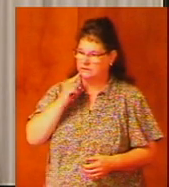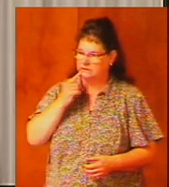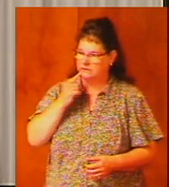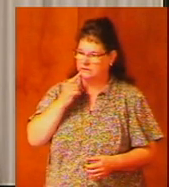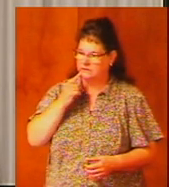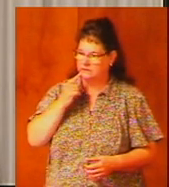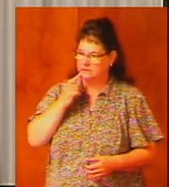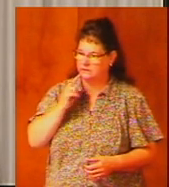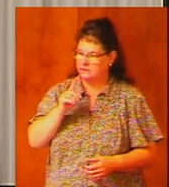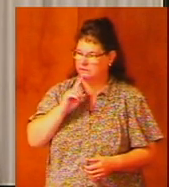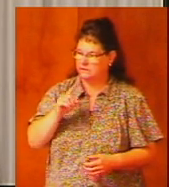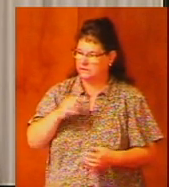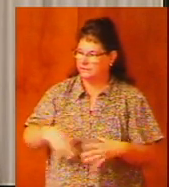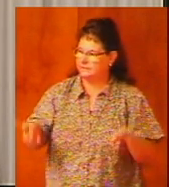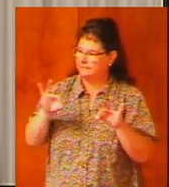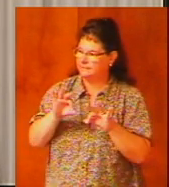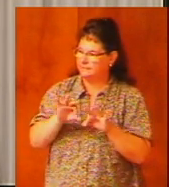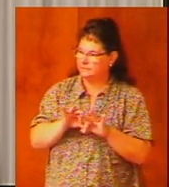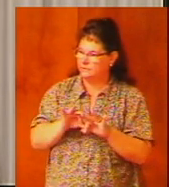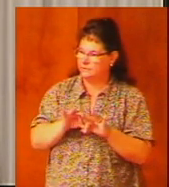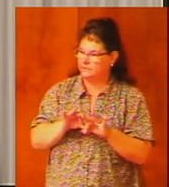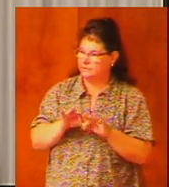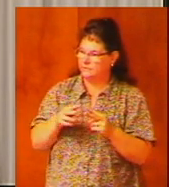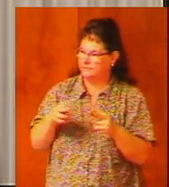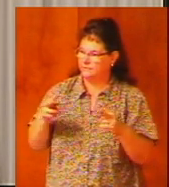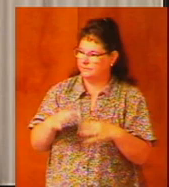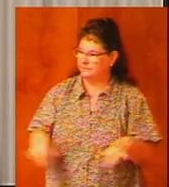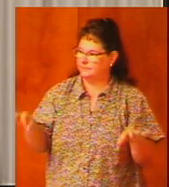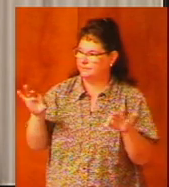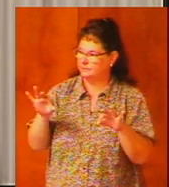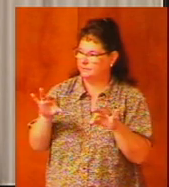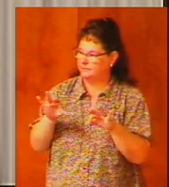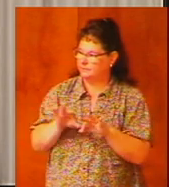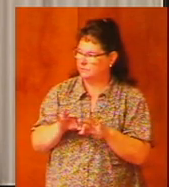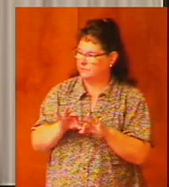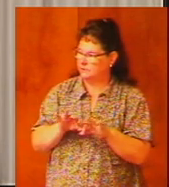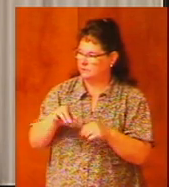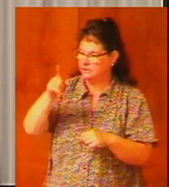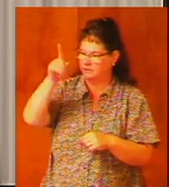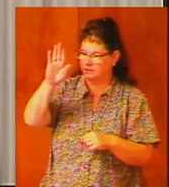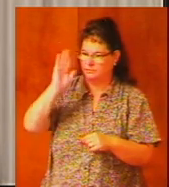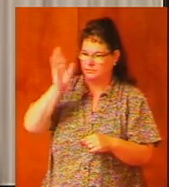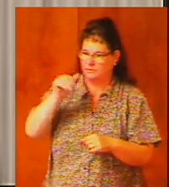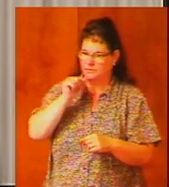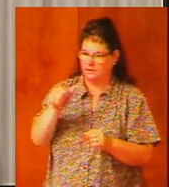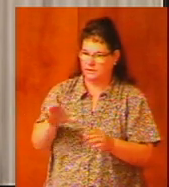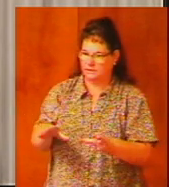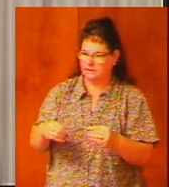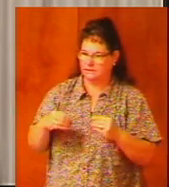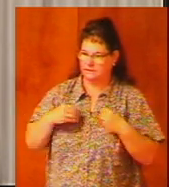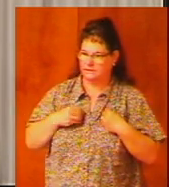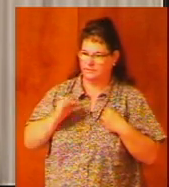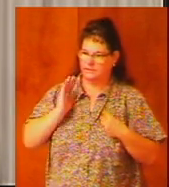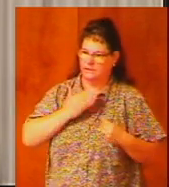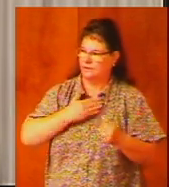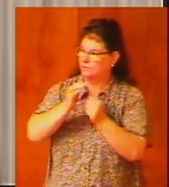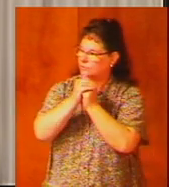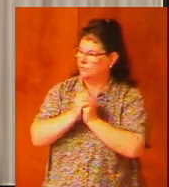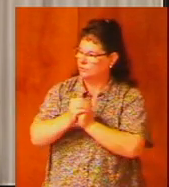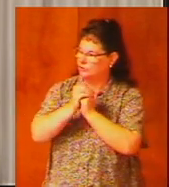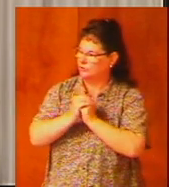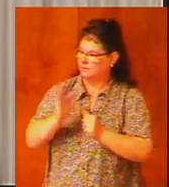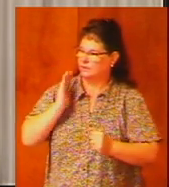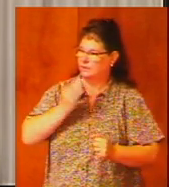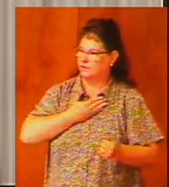is essential it is vitally important God will not accept our worship and our